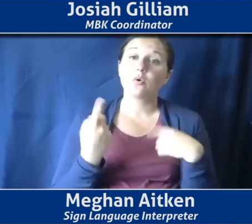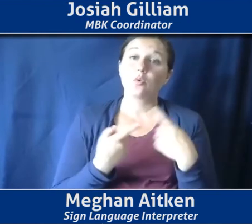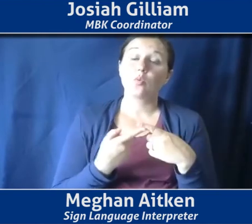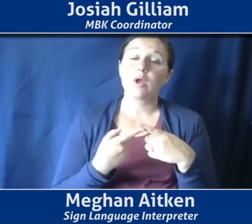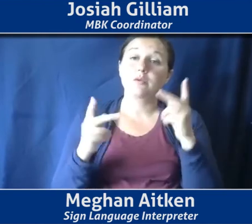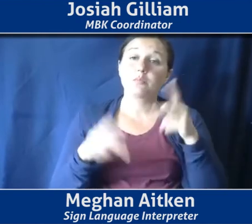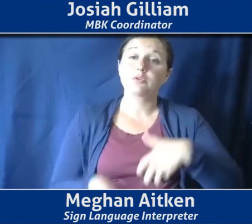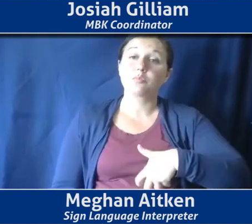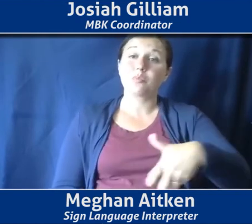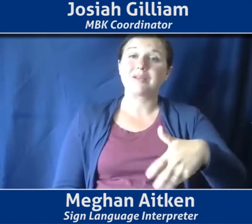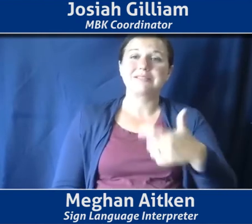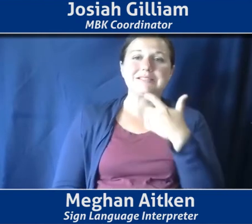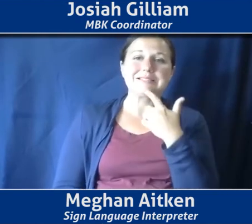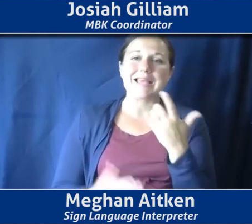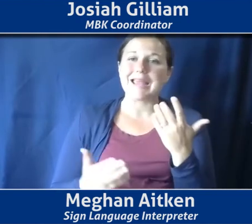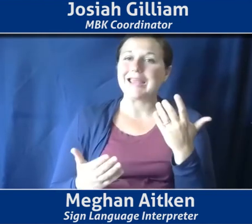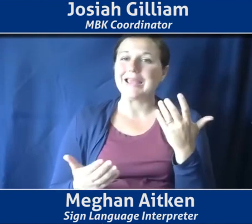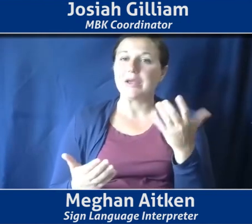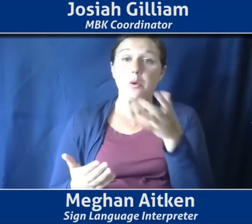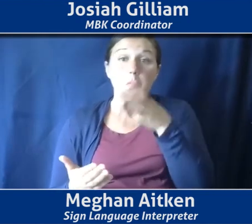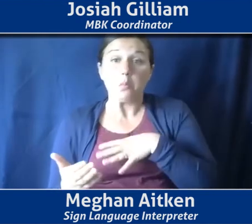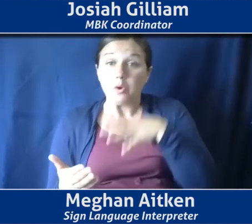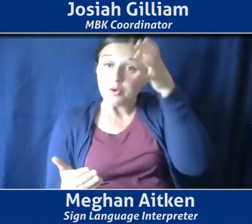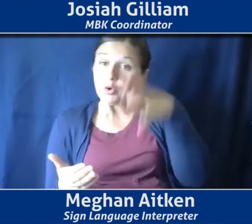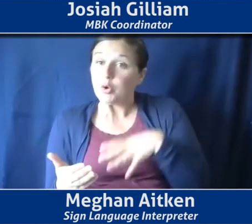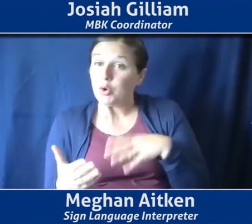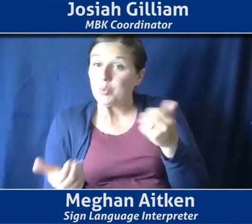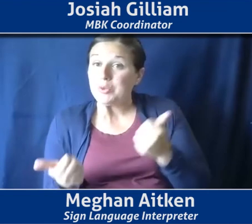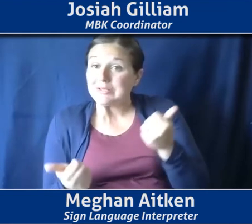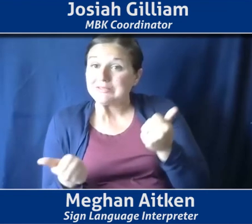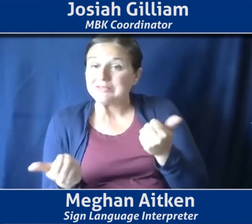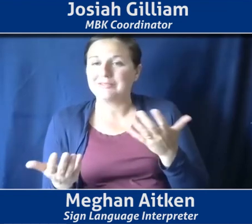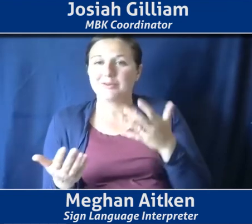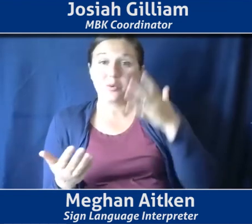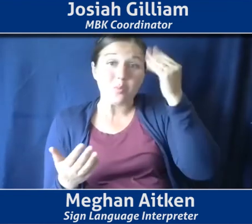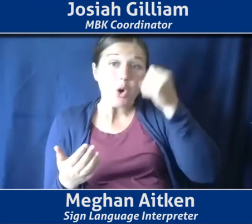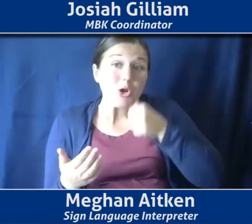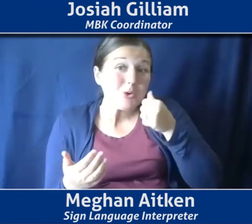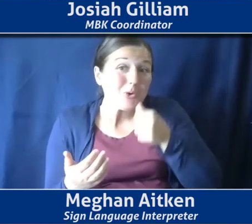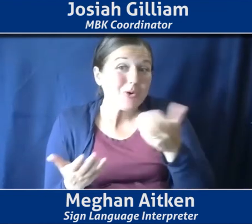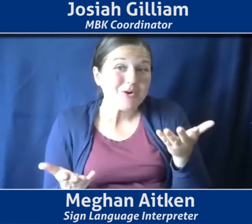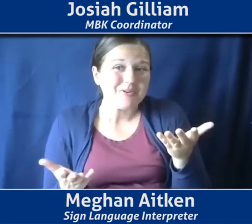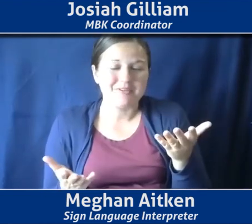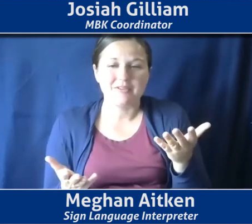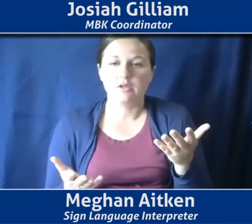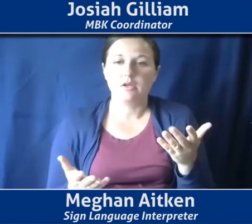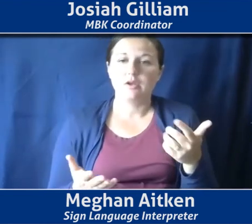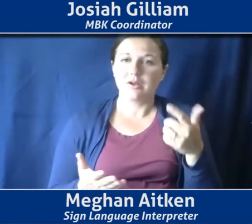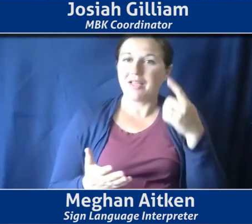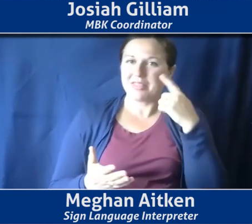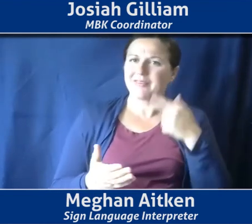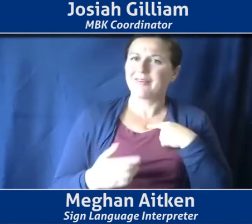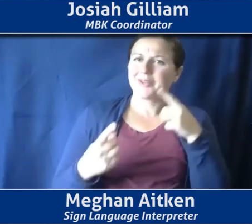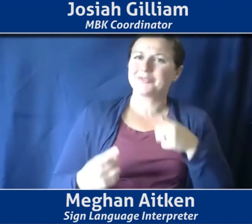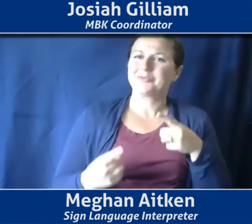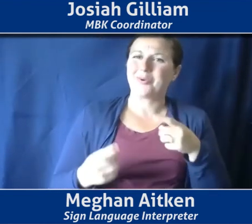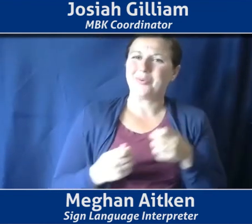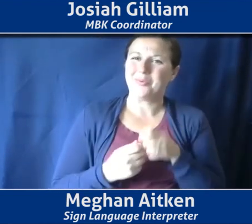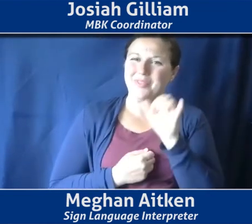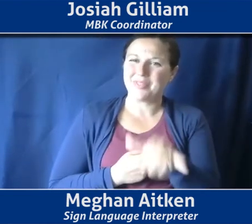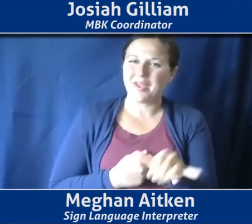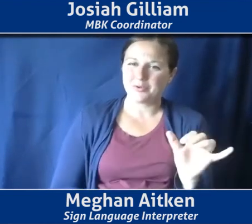Oh, what are you having? And, um, I think it's something that, you know, I even struggle with and as a member of the community, um,